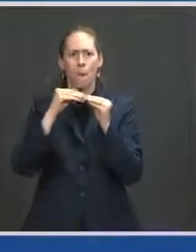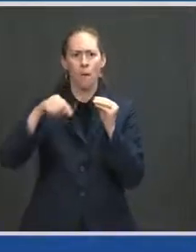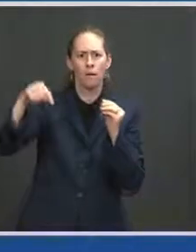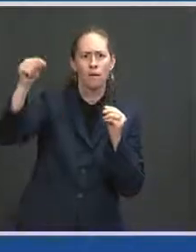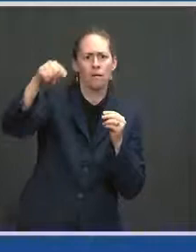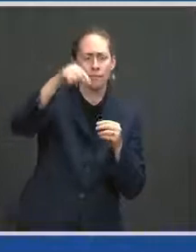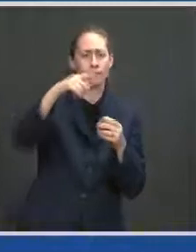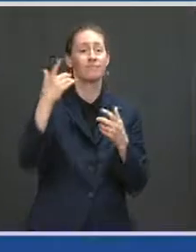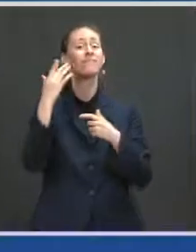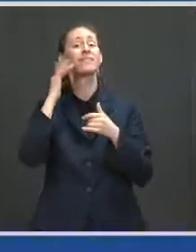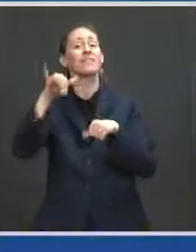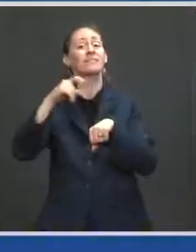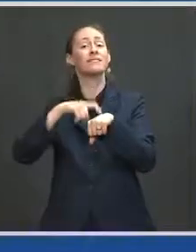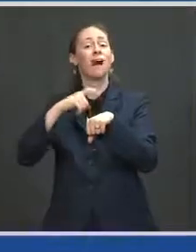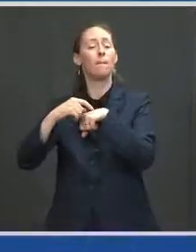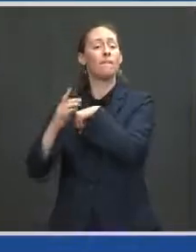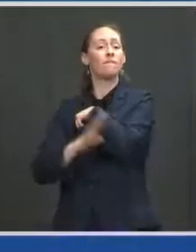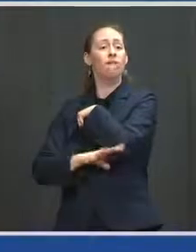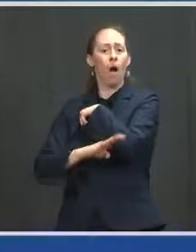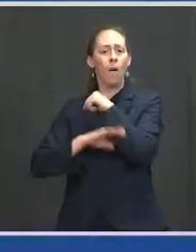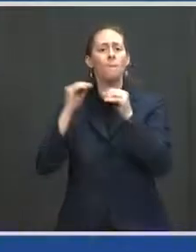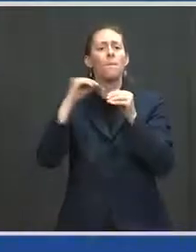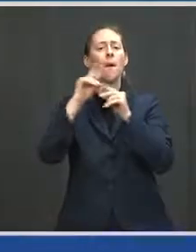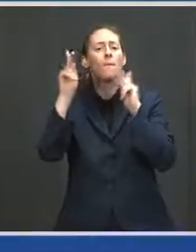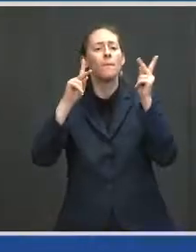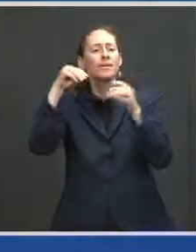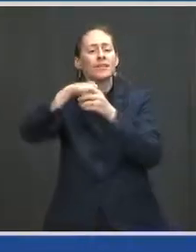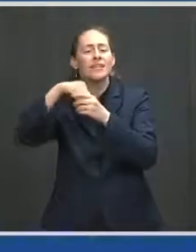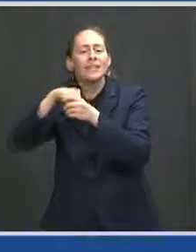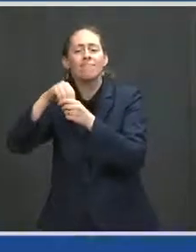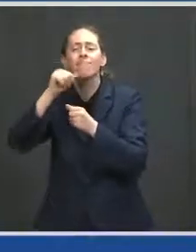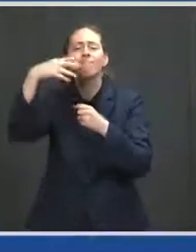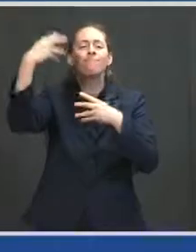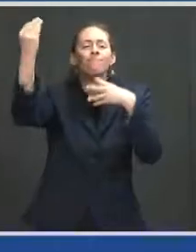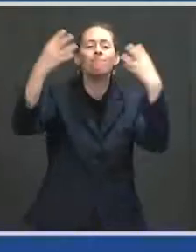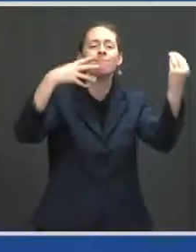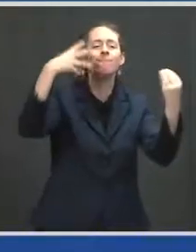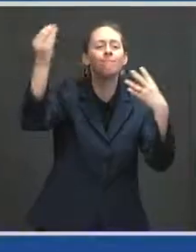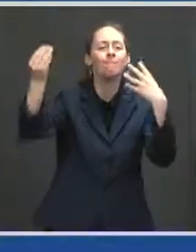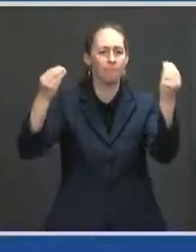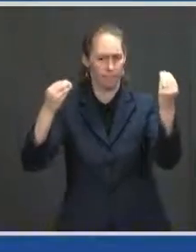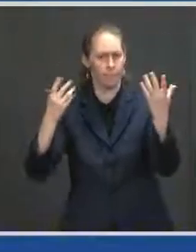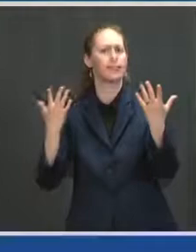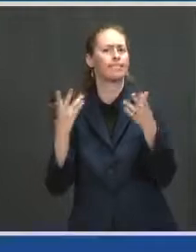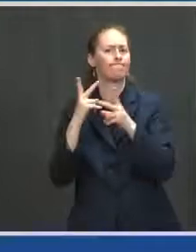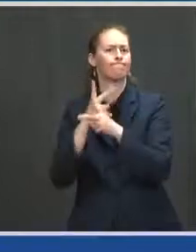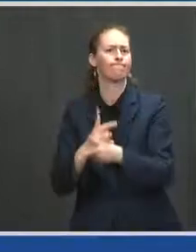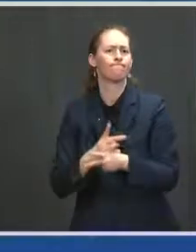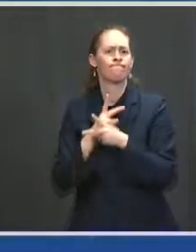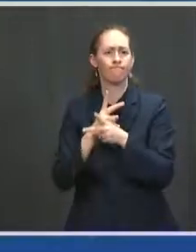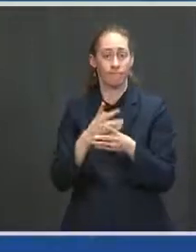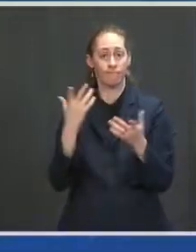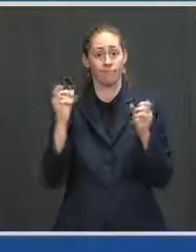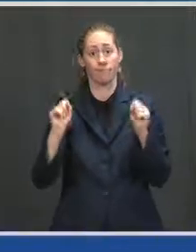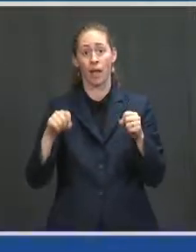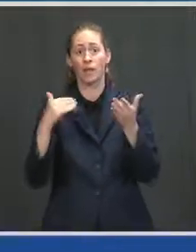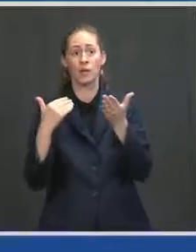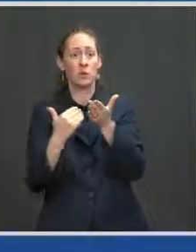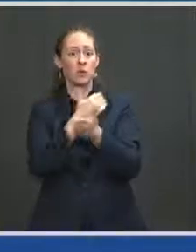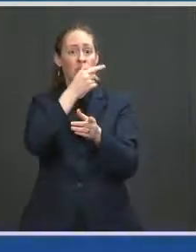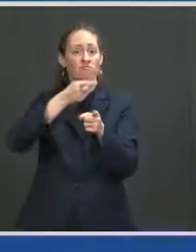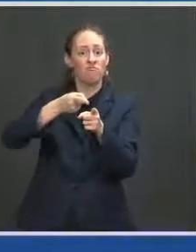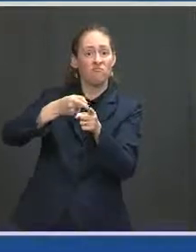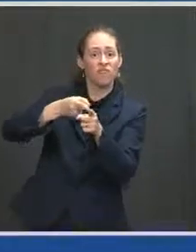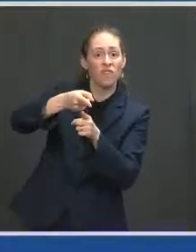as a and as we face the potential threat of a new, more dangerous variance. Even now,